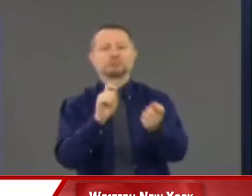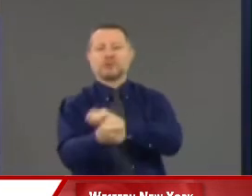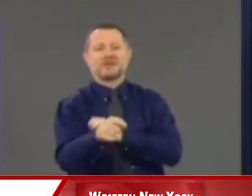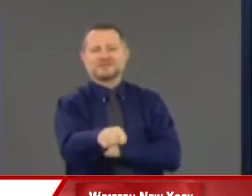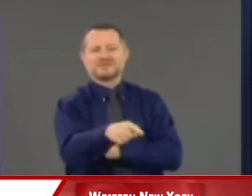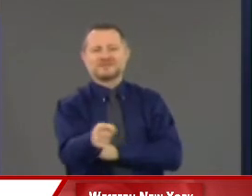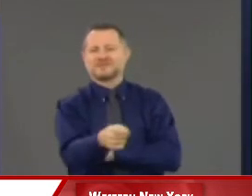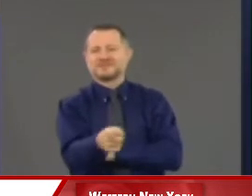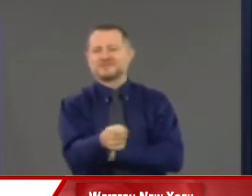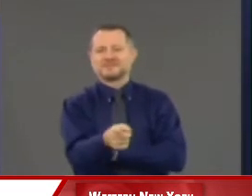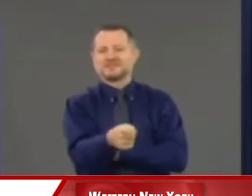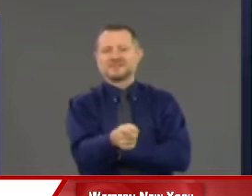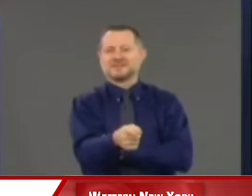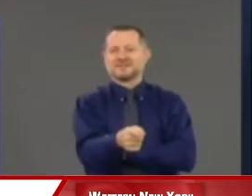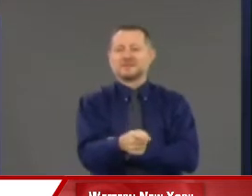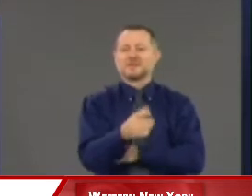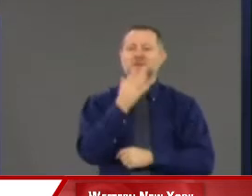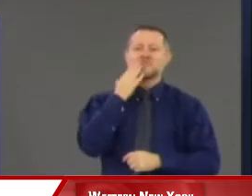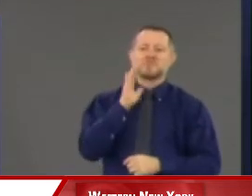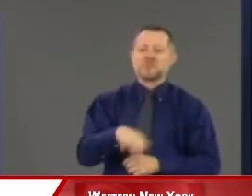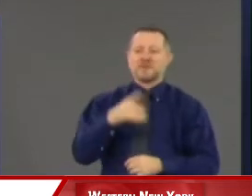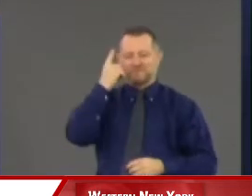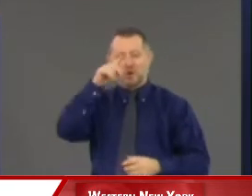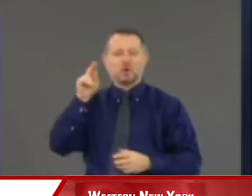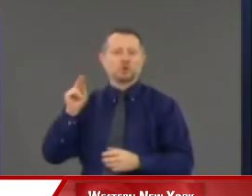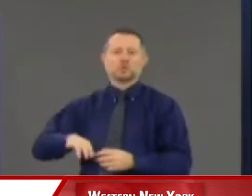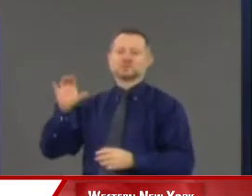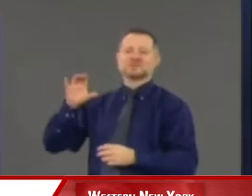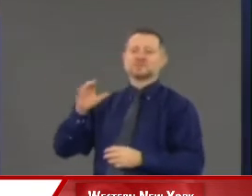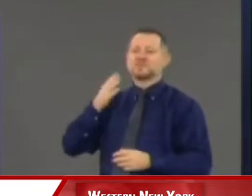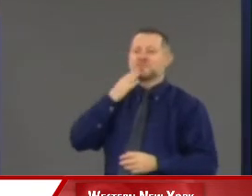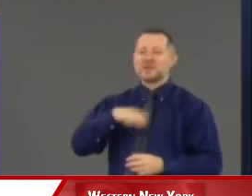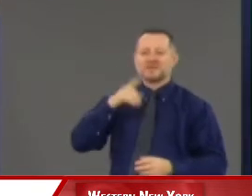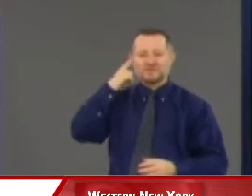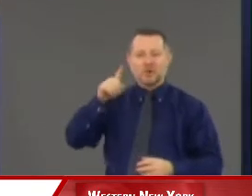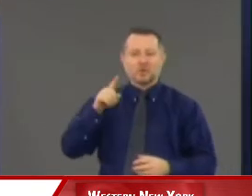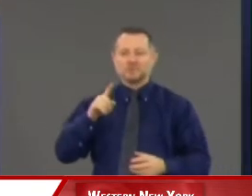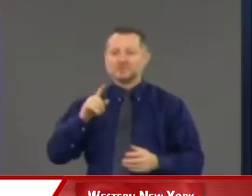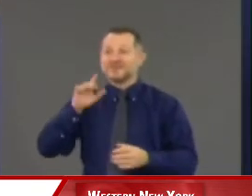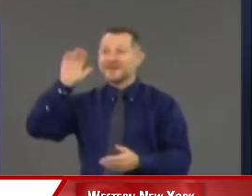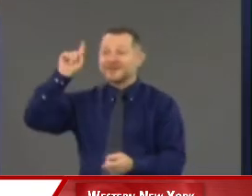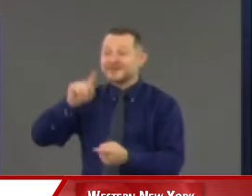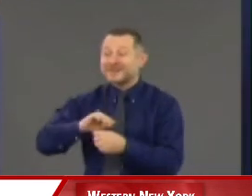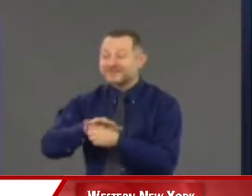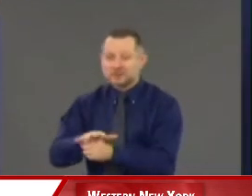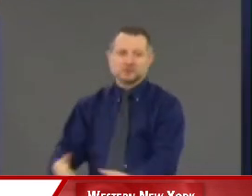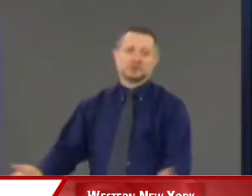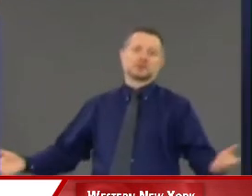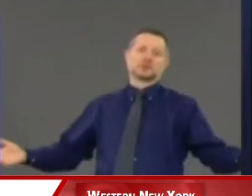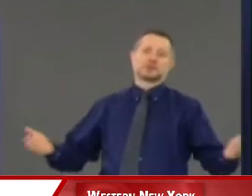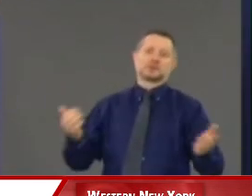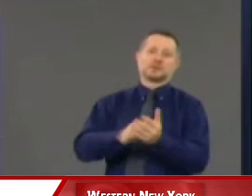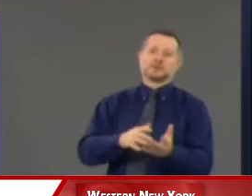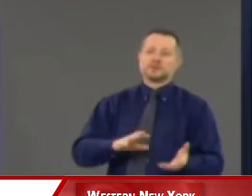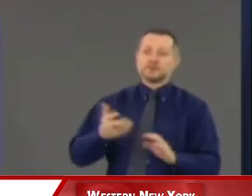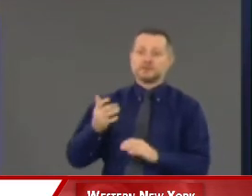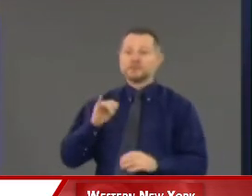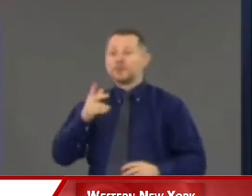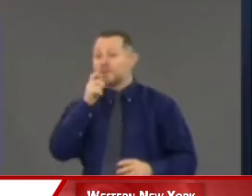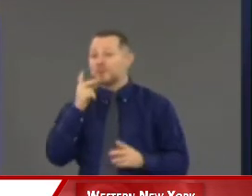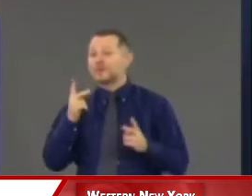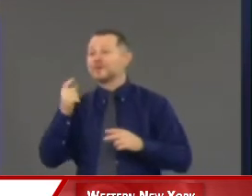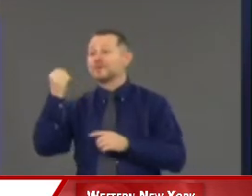It was bad in the efforts to battle COVID. It was bad for our efforts to